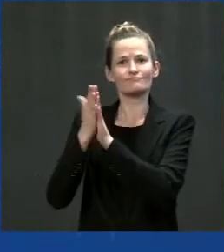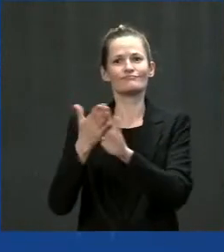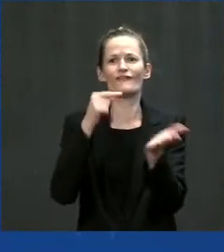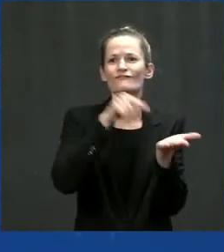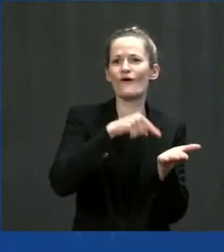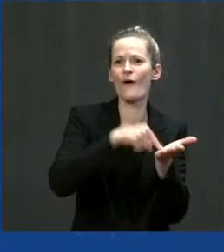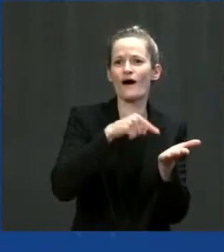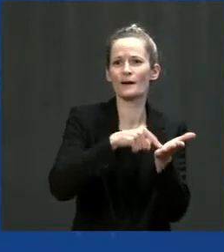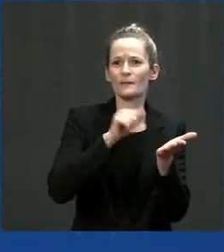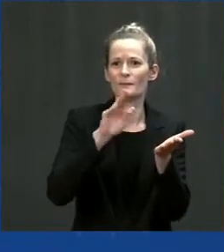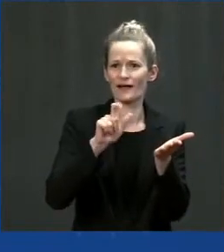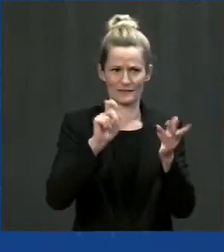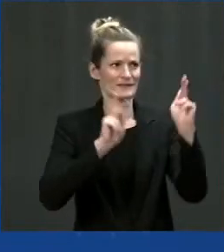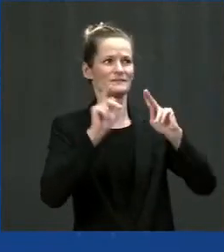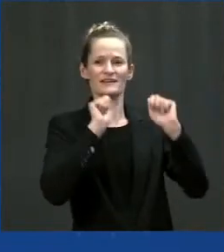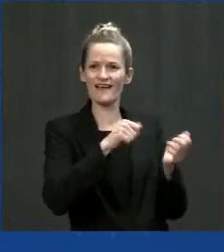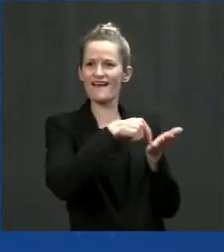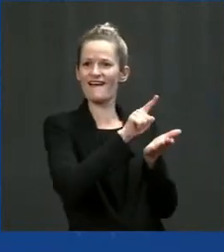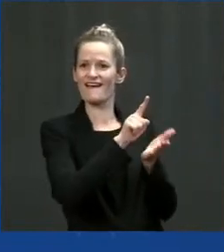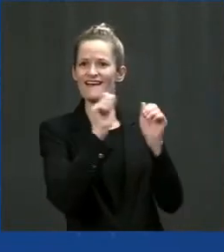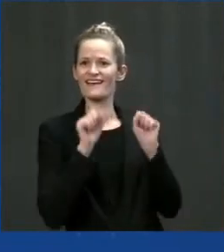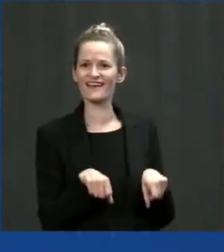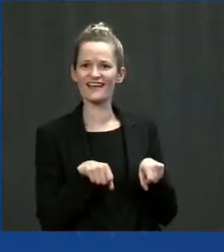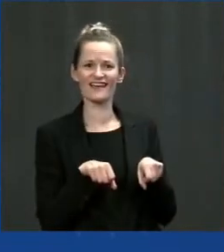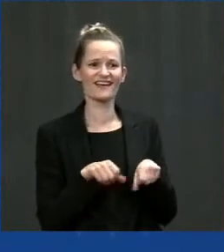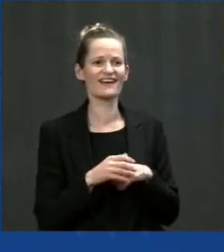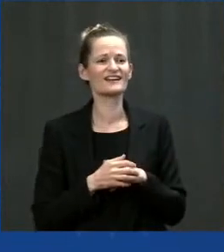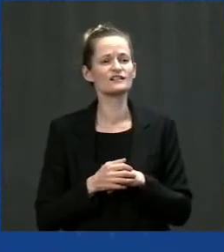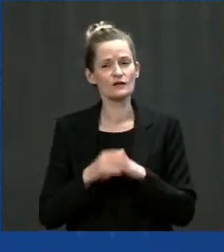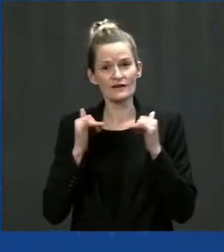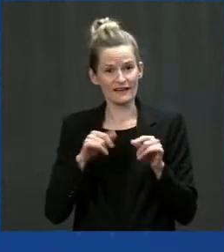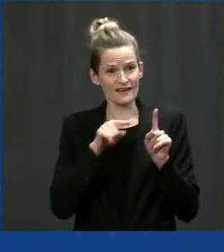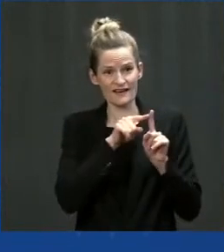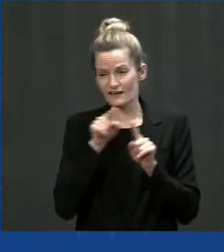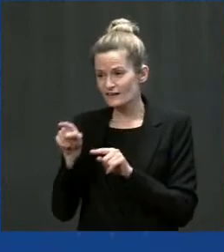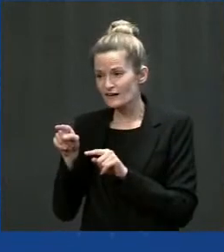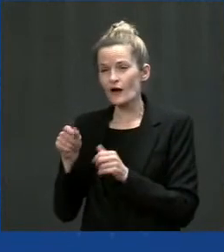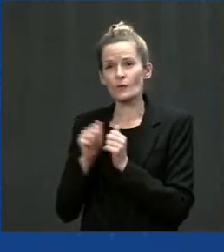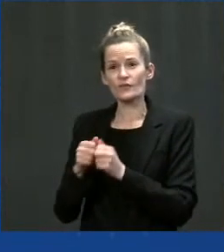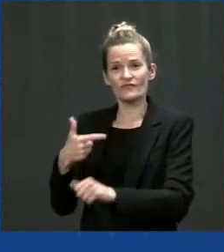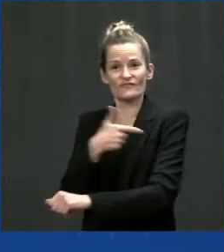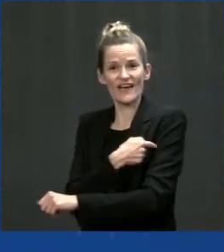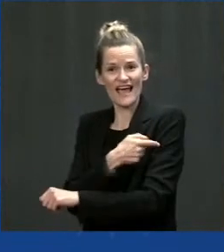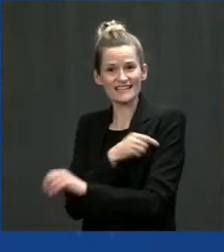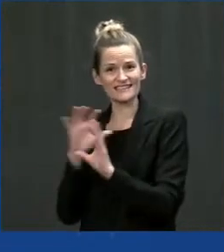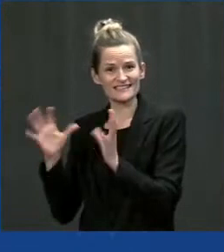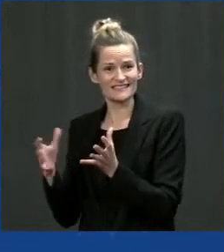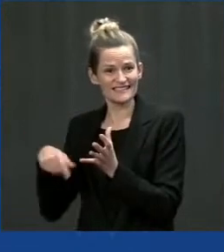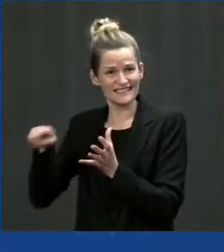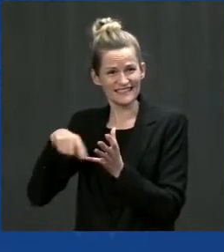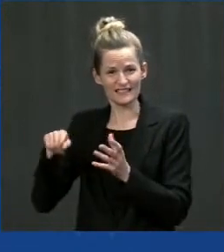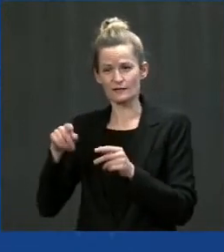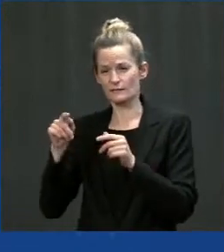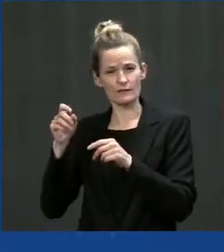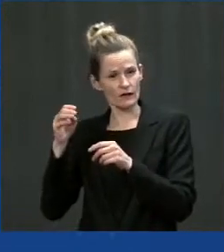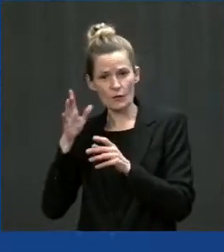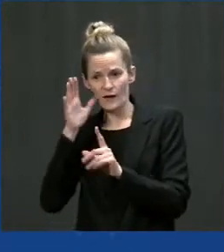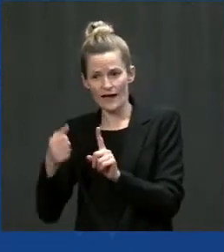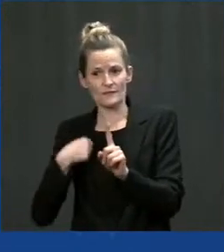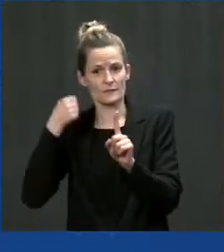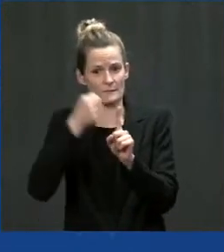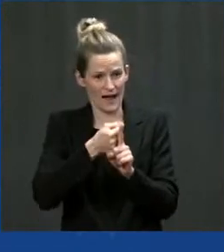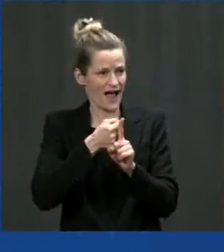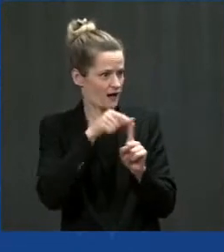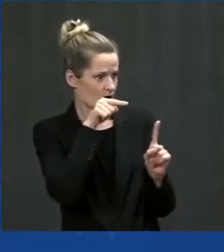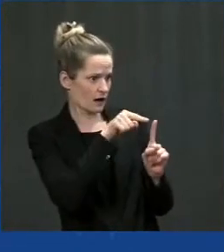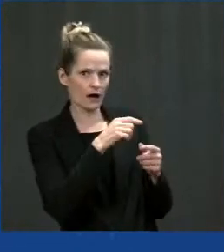the tools to keep our economy growing and growing. But we got to get more people vaccinated. I know you all know that well. We